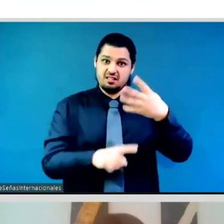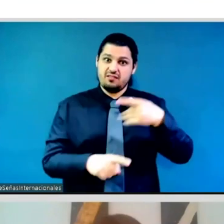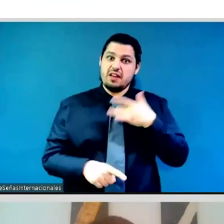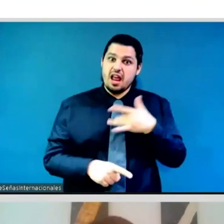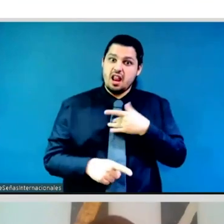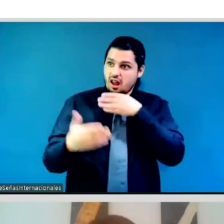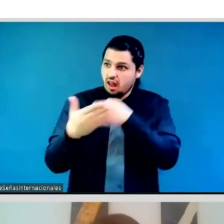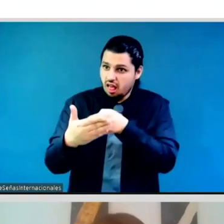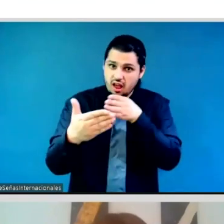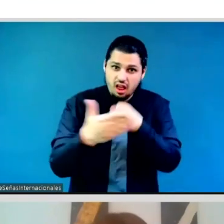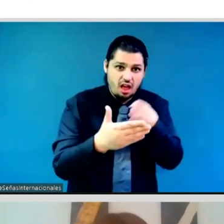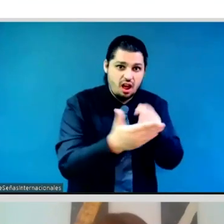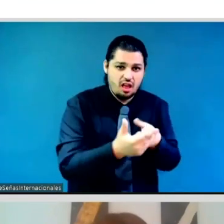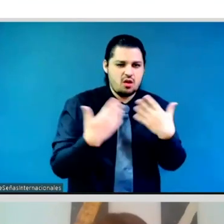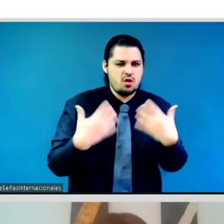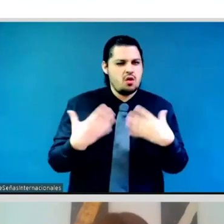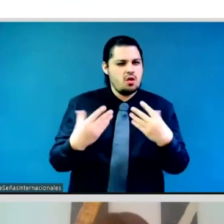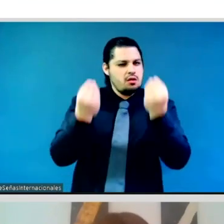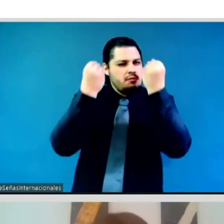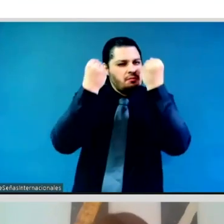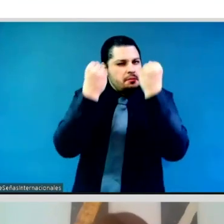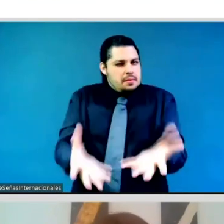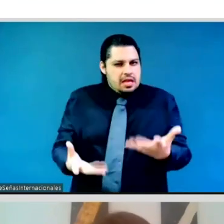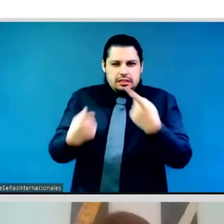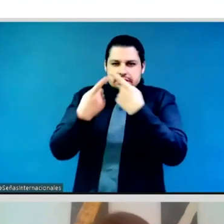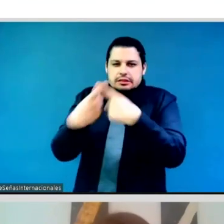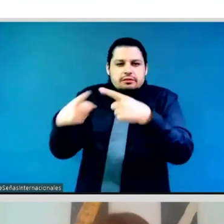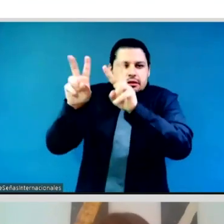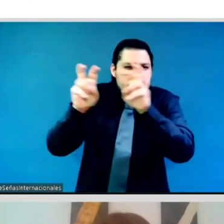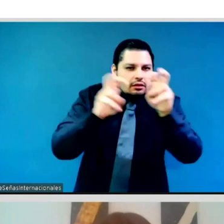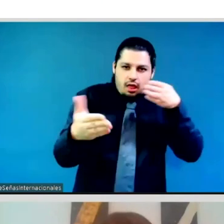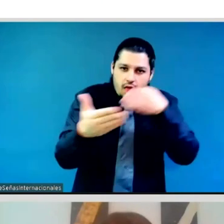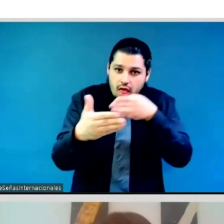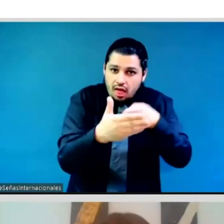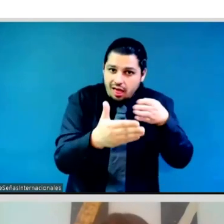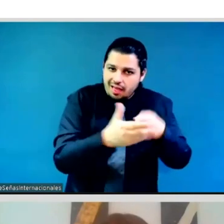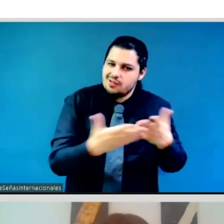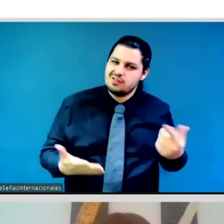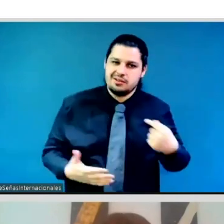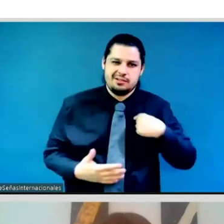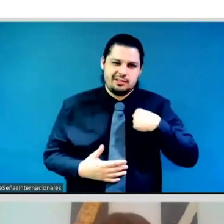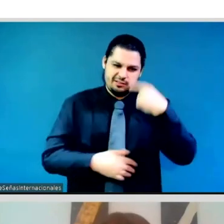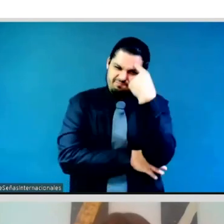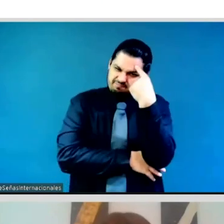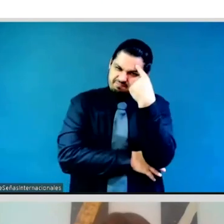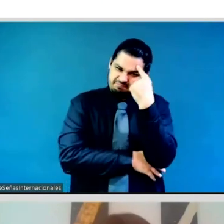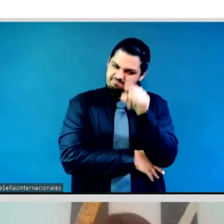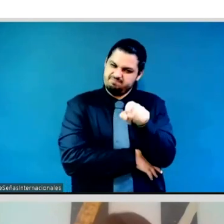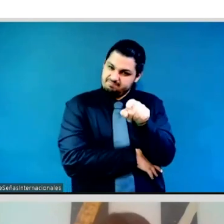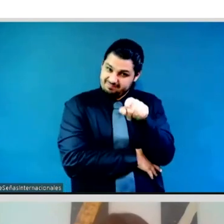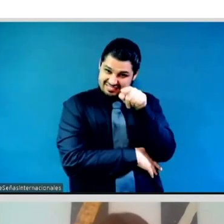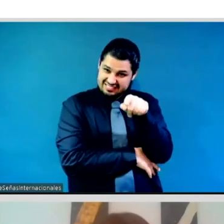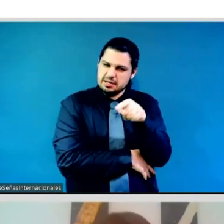this situation, we are proposing three main tactics. The first is to advance protection measures,